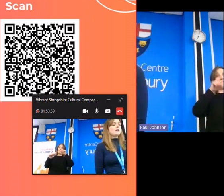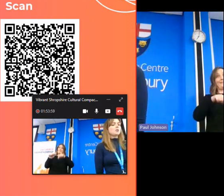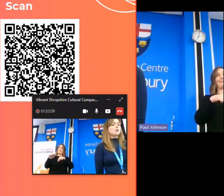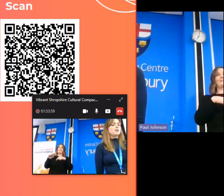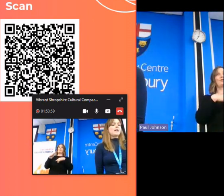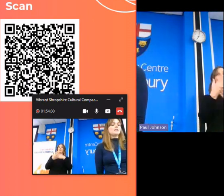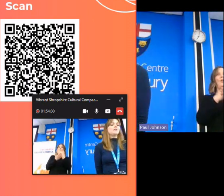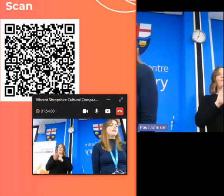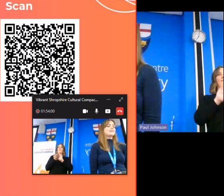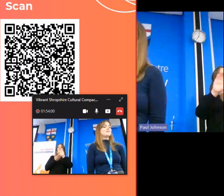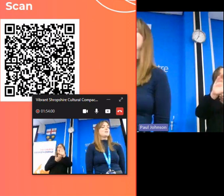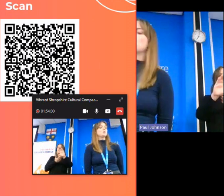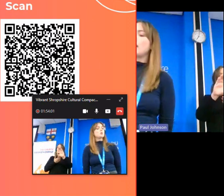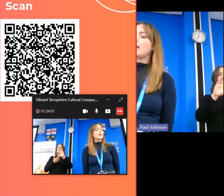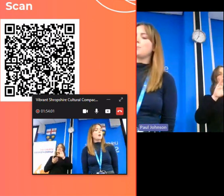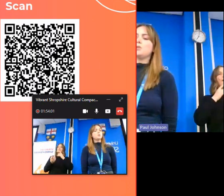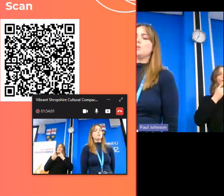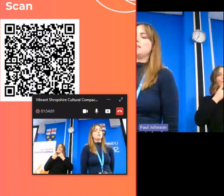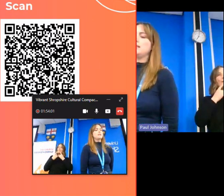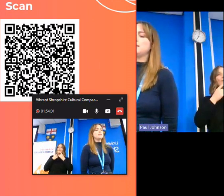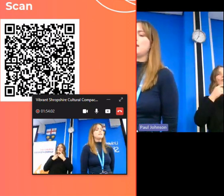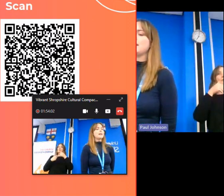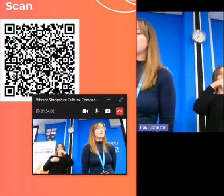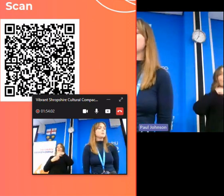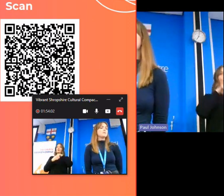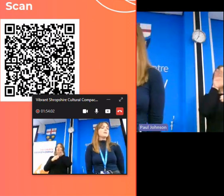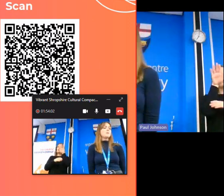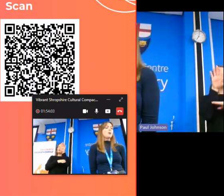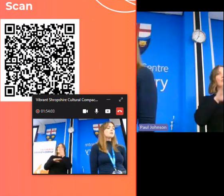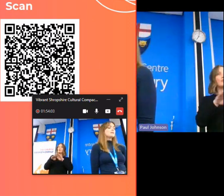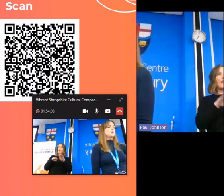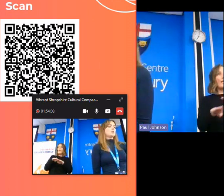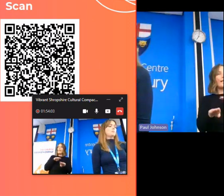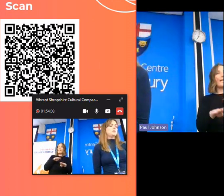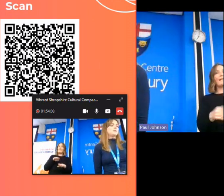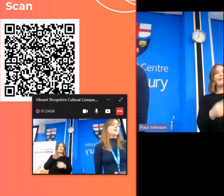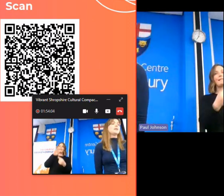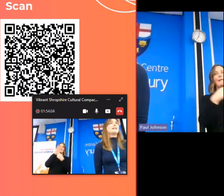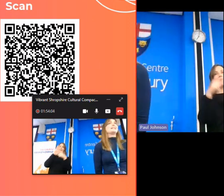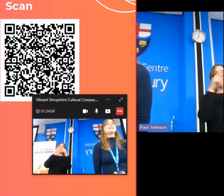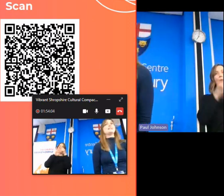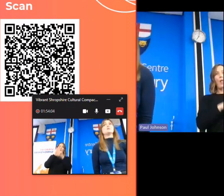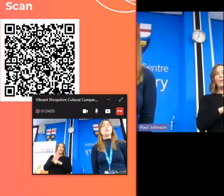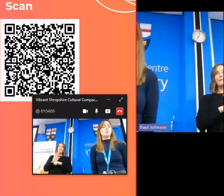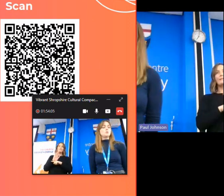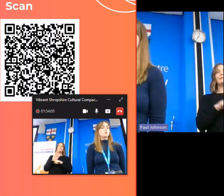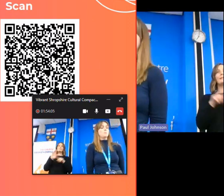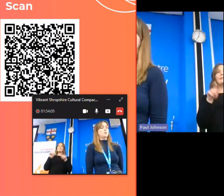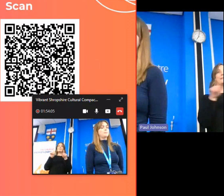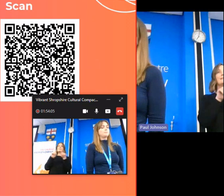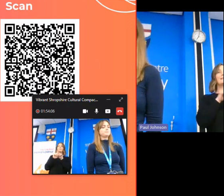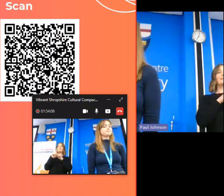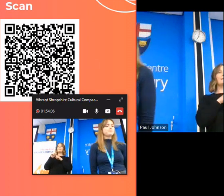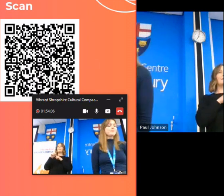funding information internal and external training opportunities examples of key policy documents as well as industry news for shropshire